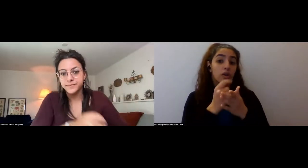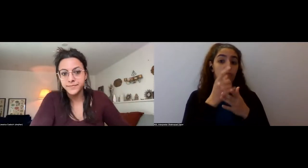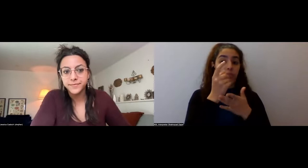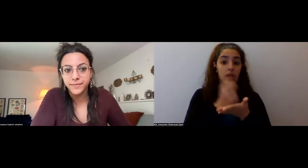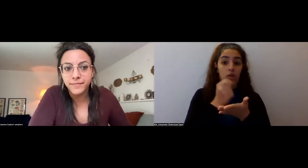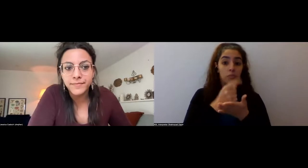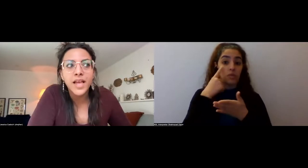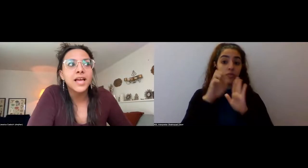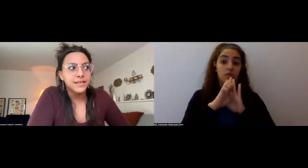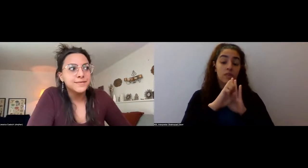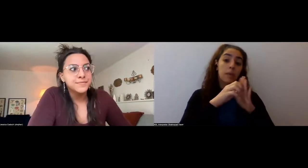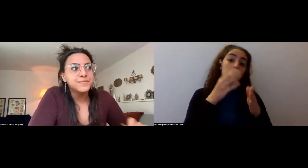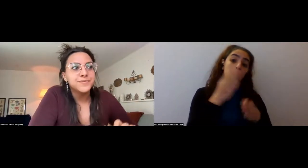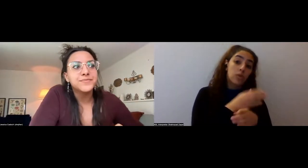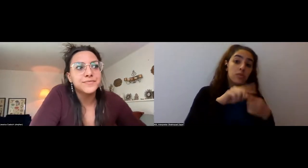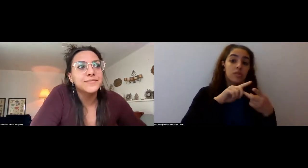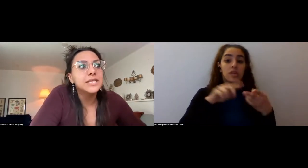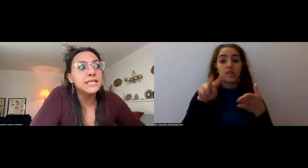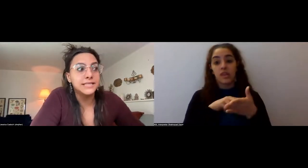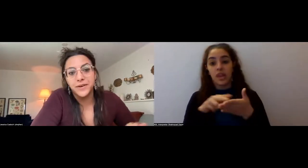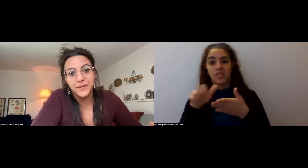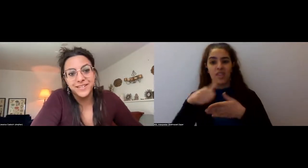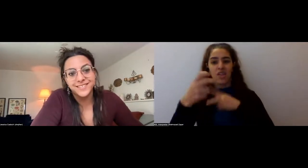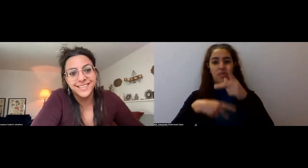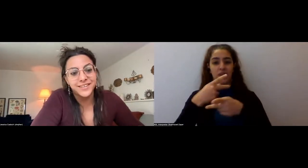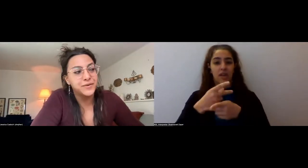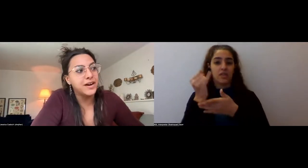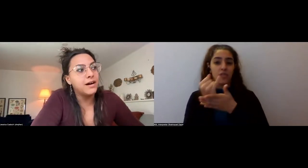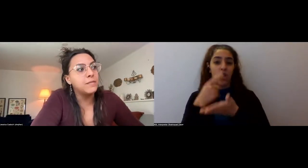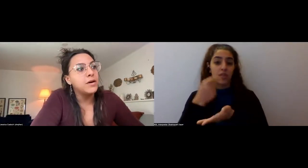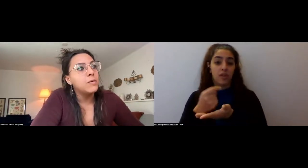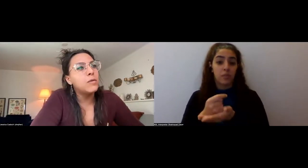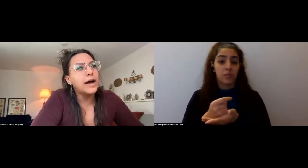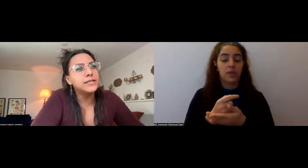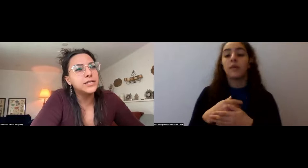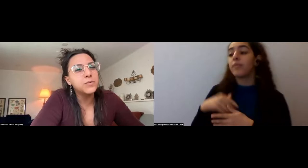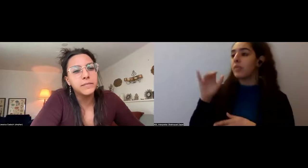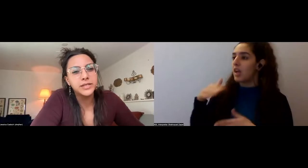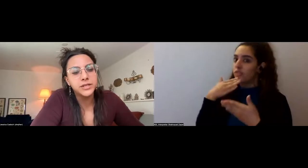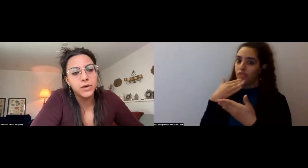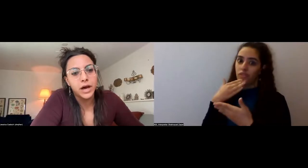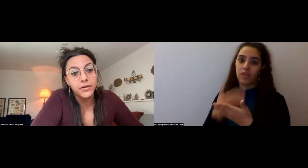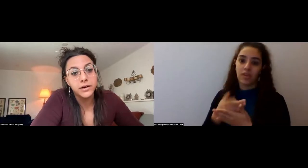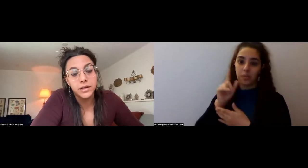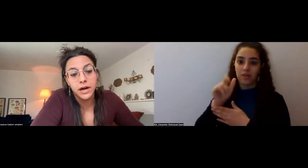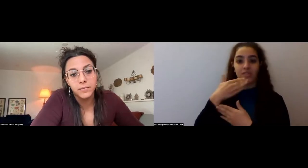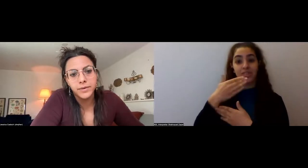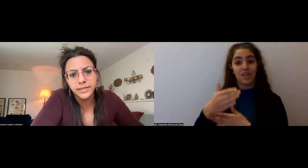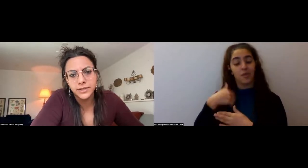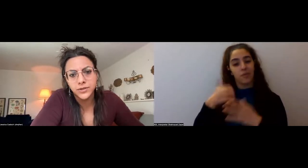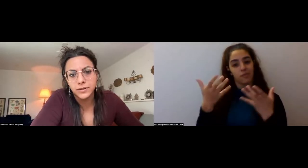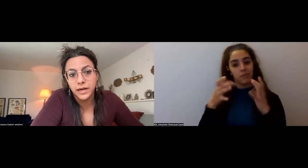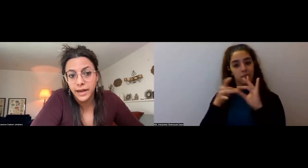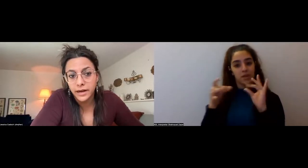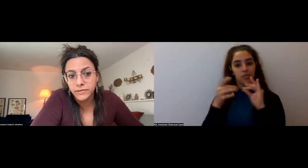therapies? That was a question that was brought up. That's a great question. Thank you. Um, I did just want to mention one other, um,